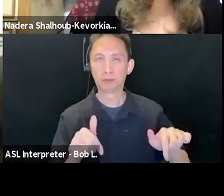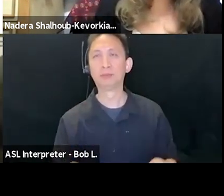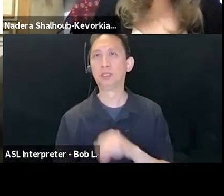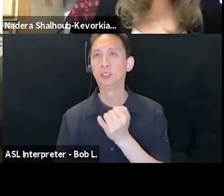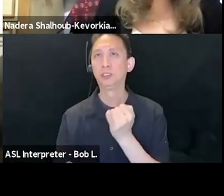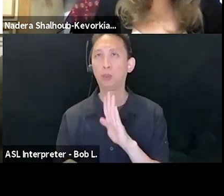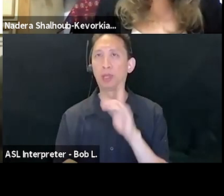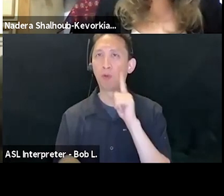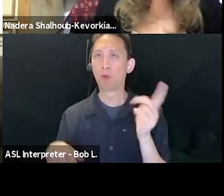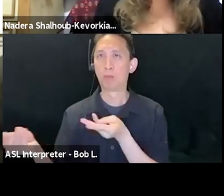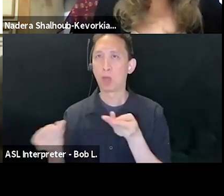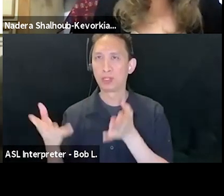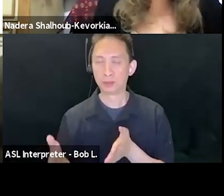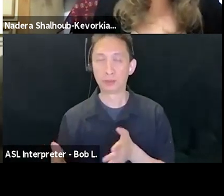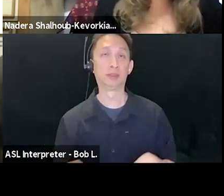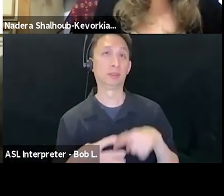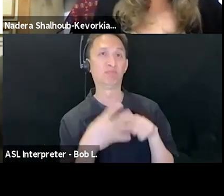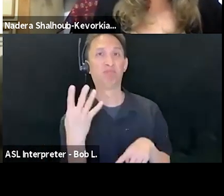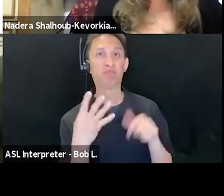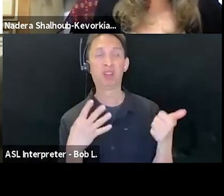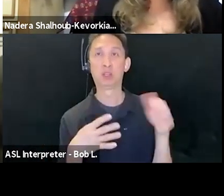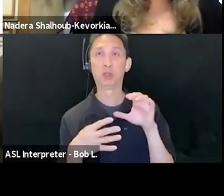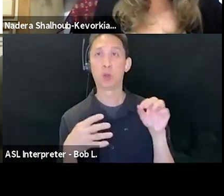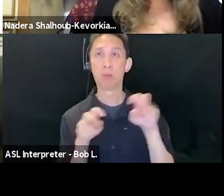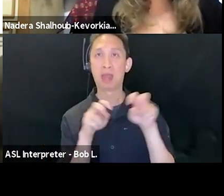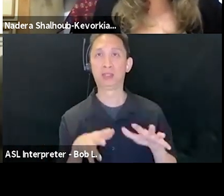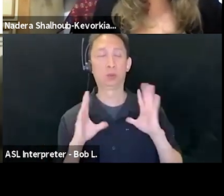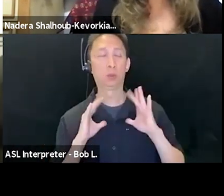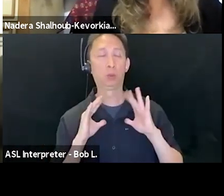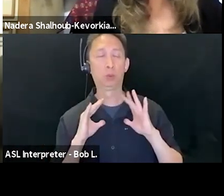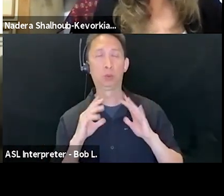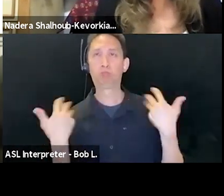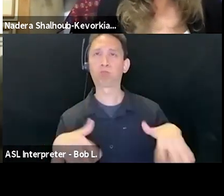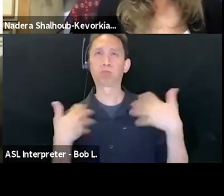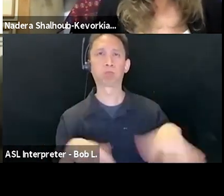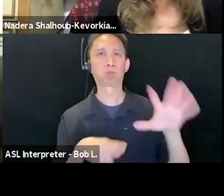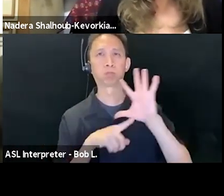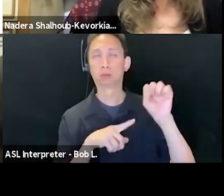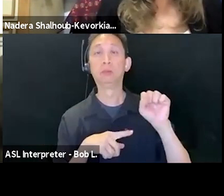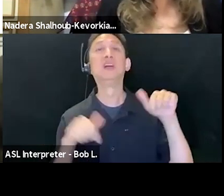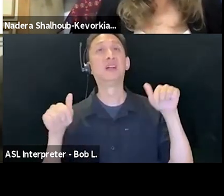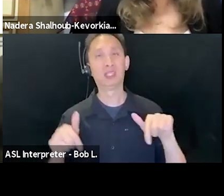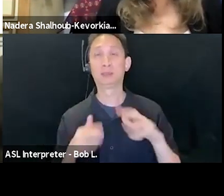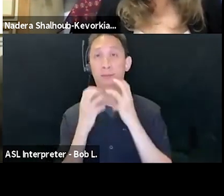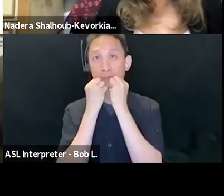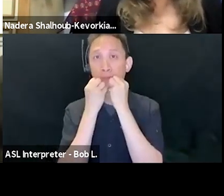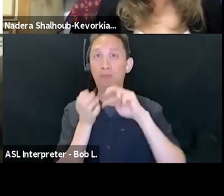and my amazing co-panelists for being here with me, because this means a lot to all of us, obviously.